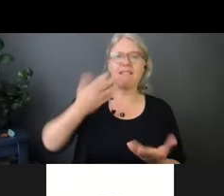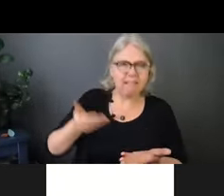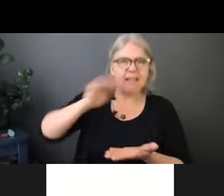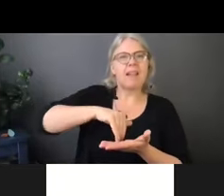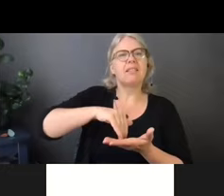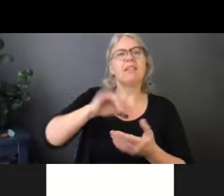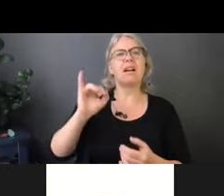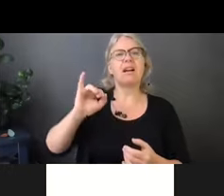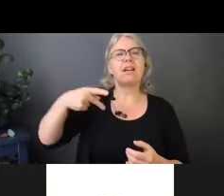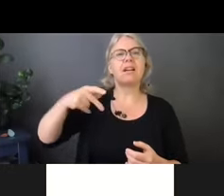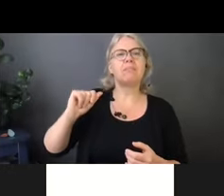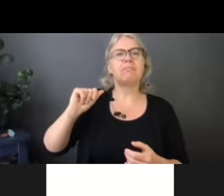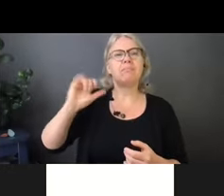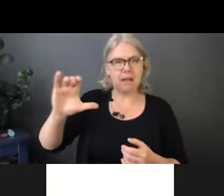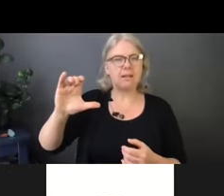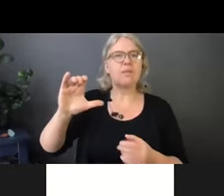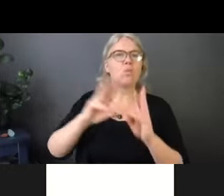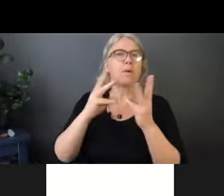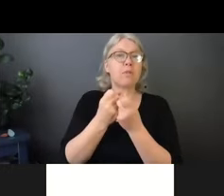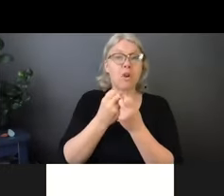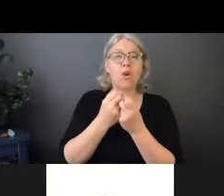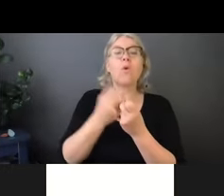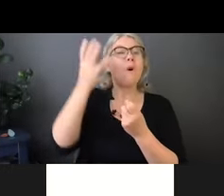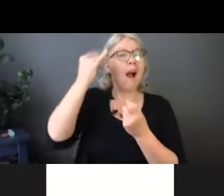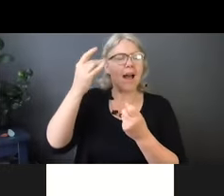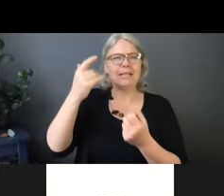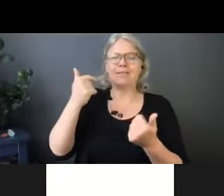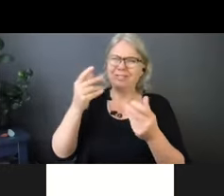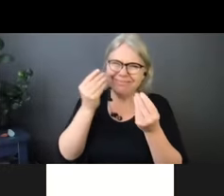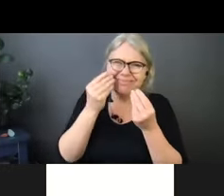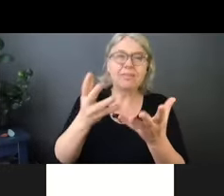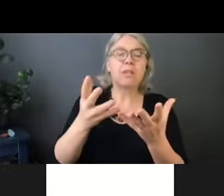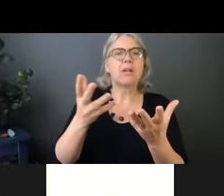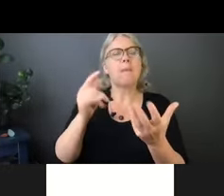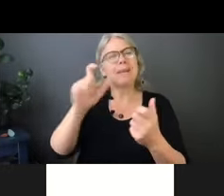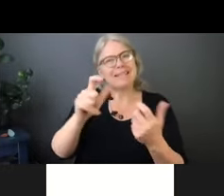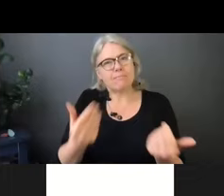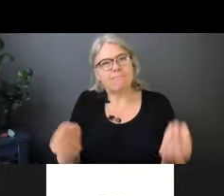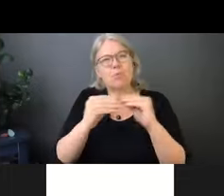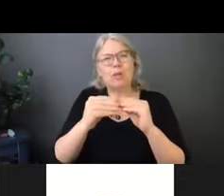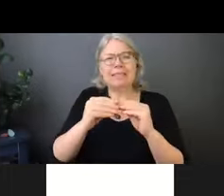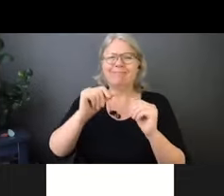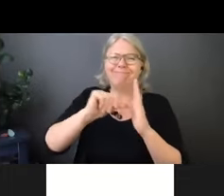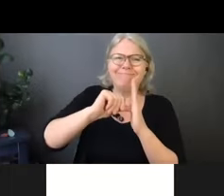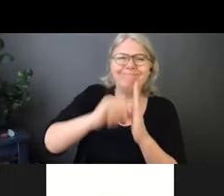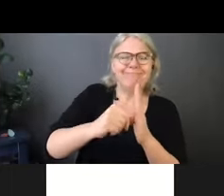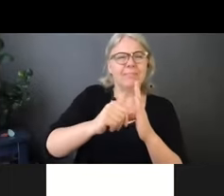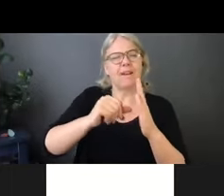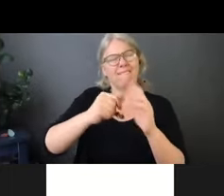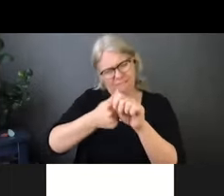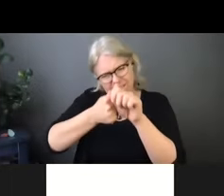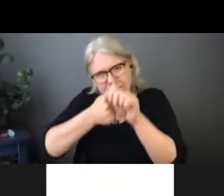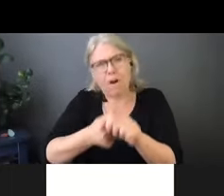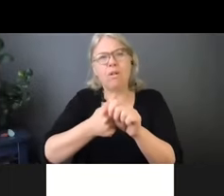thank you, Tim, for really, you know, giving us the information. So really, um, follow the